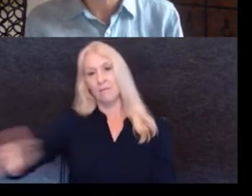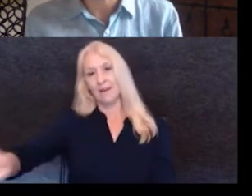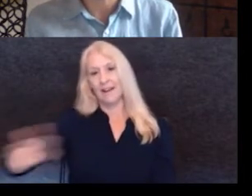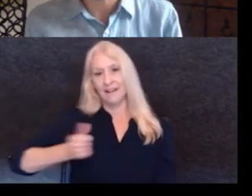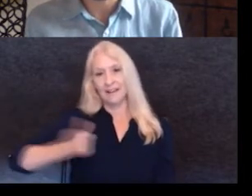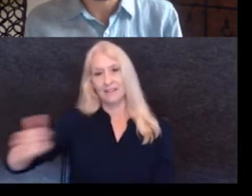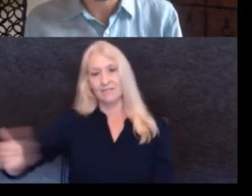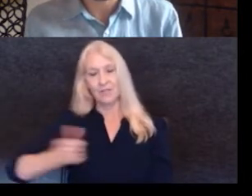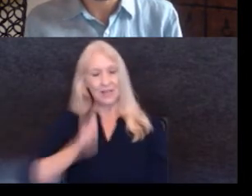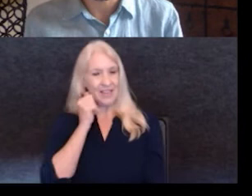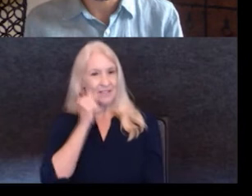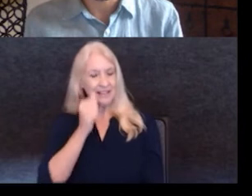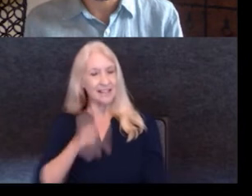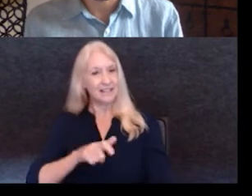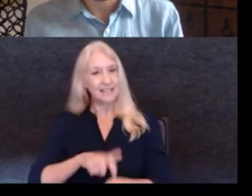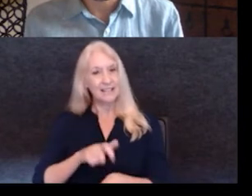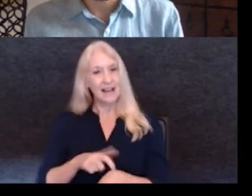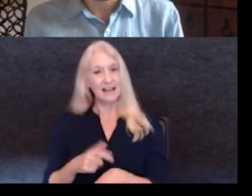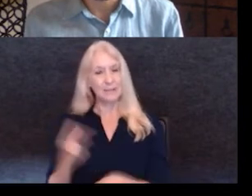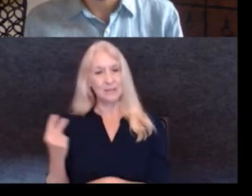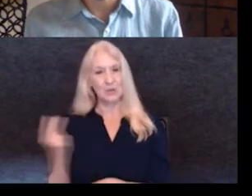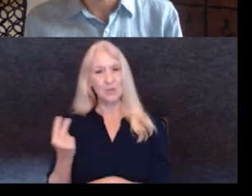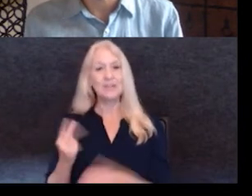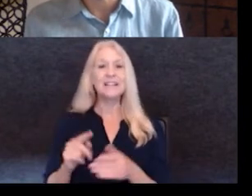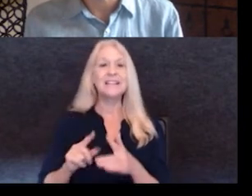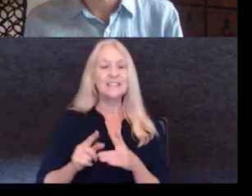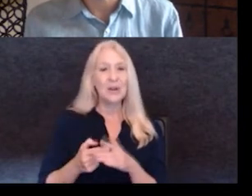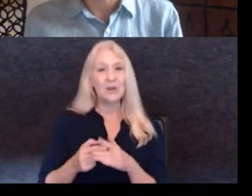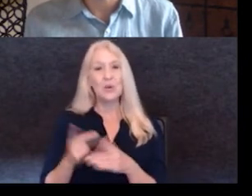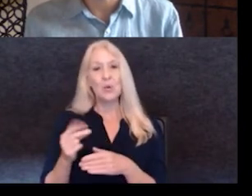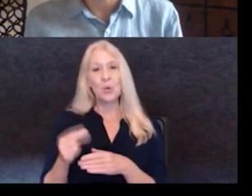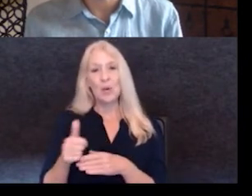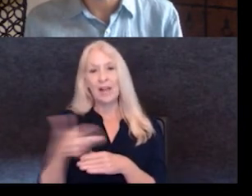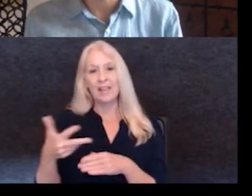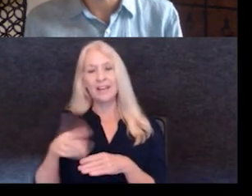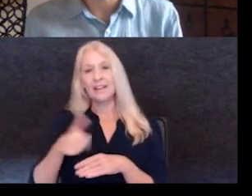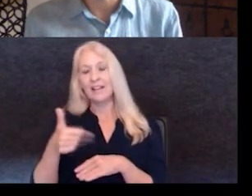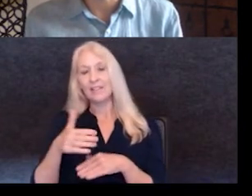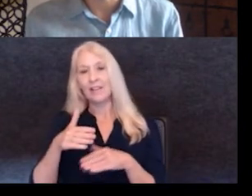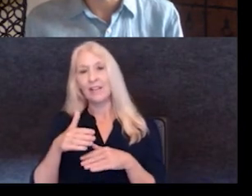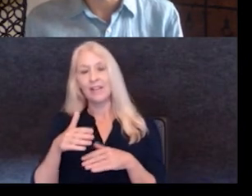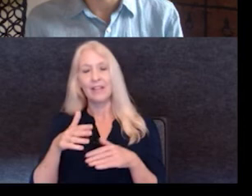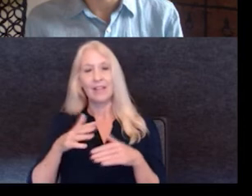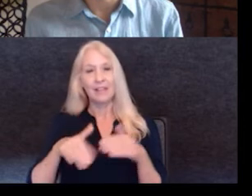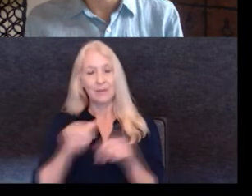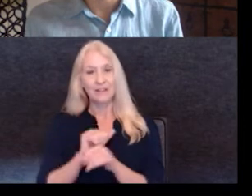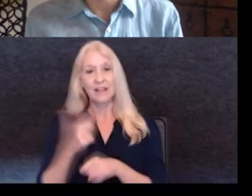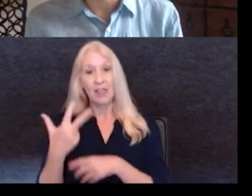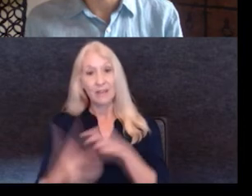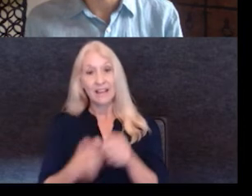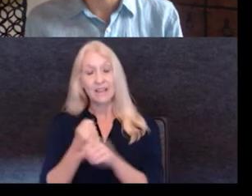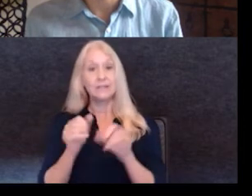was the time where we started doing other things aside from Renzo's office, because three years on the same project